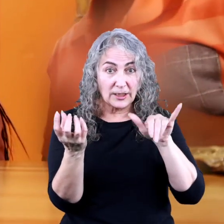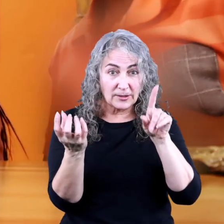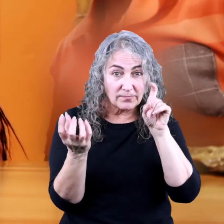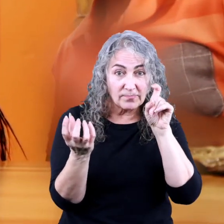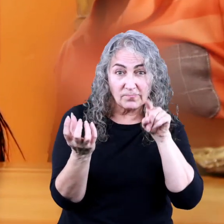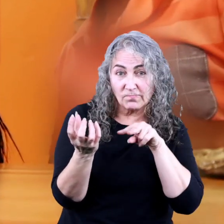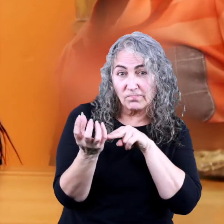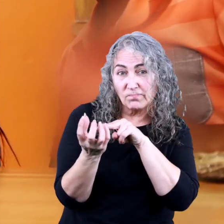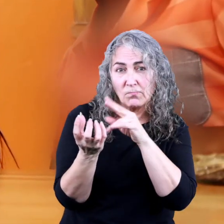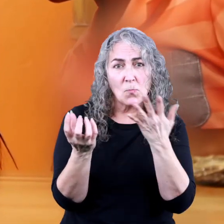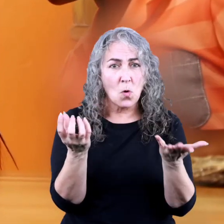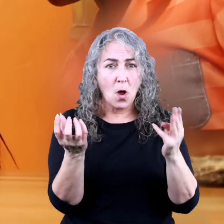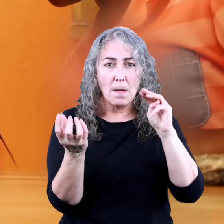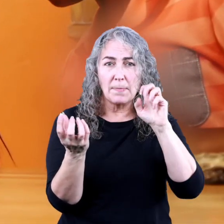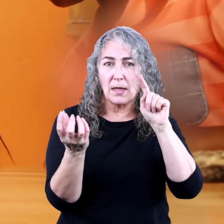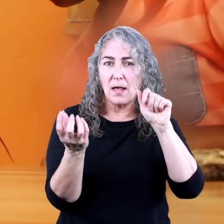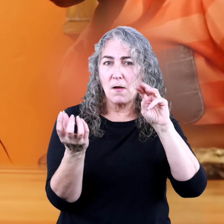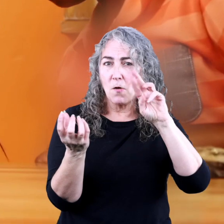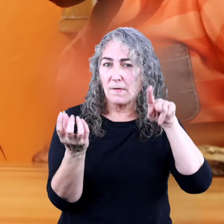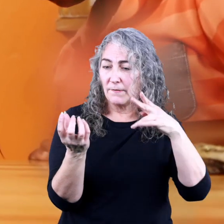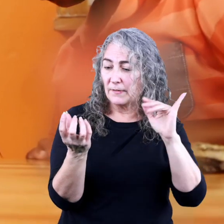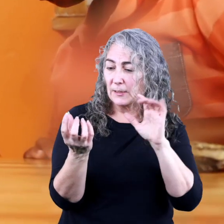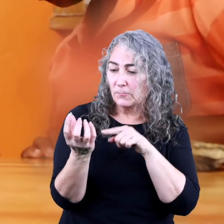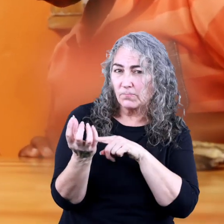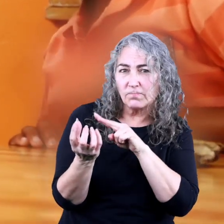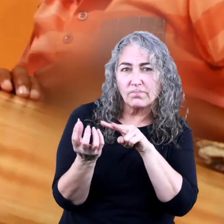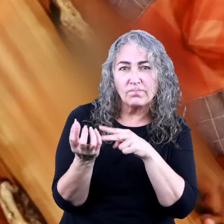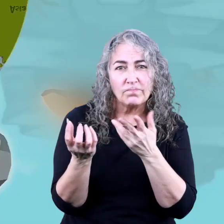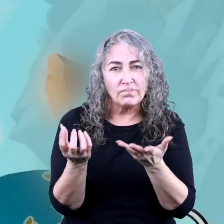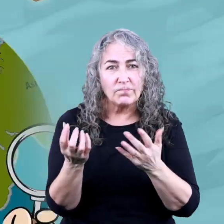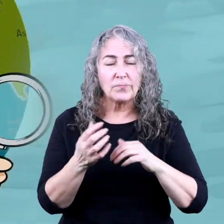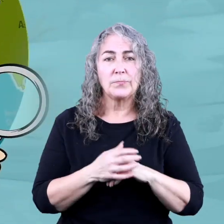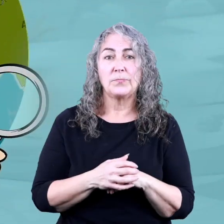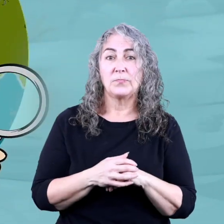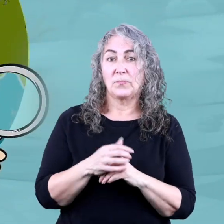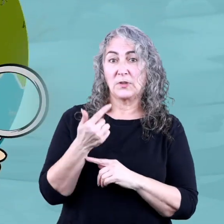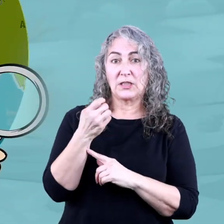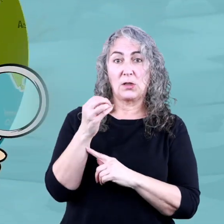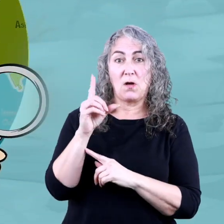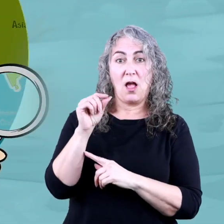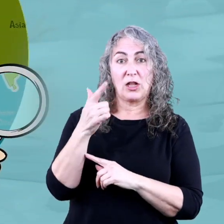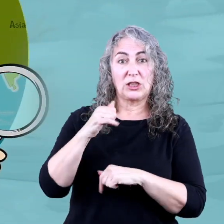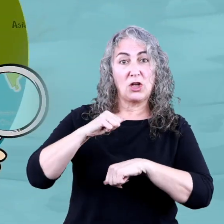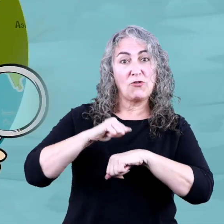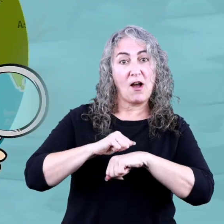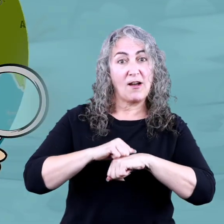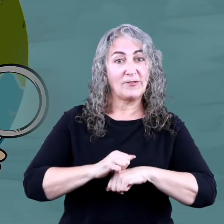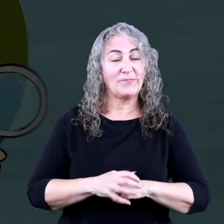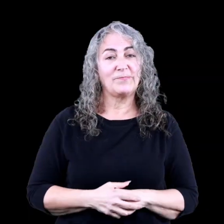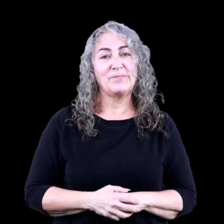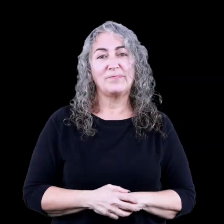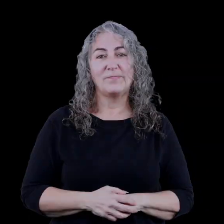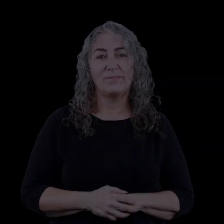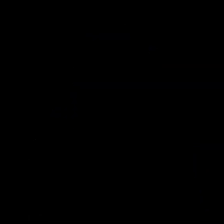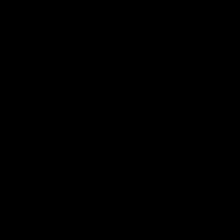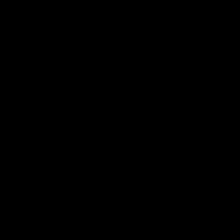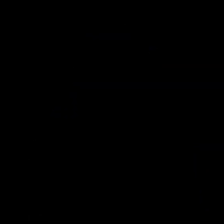it's sedimentary, metamorphic, or igneous. Doesn't geology rock? Let's grind this whole thick and You